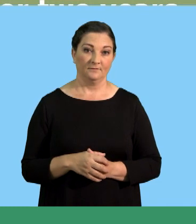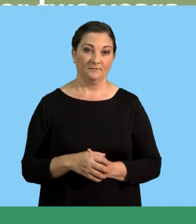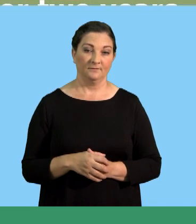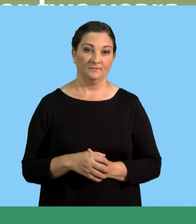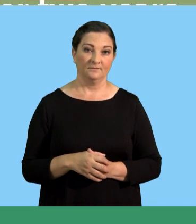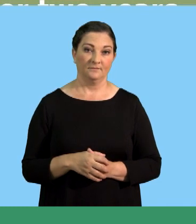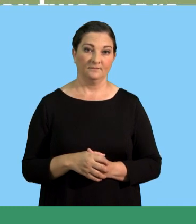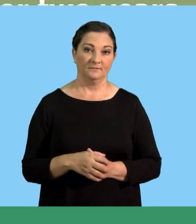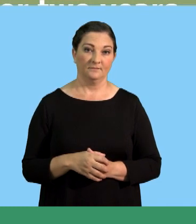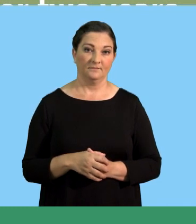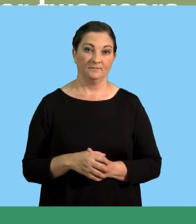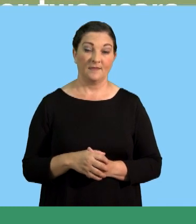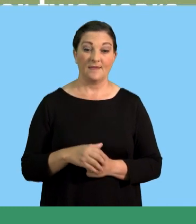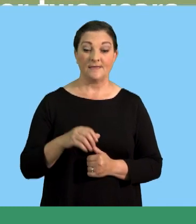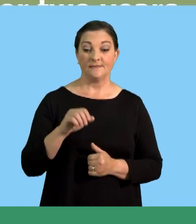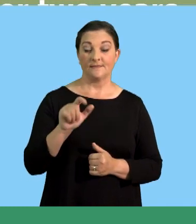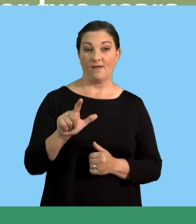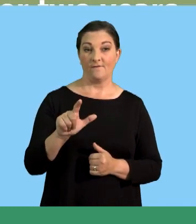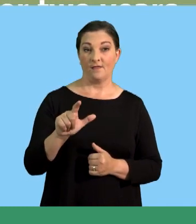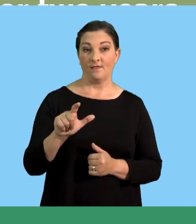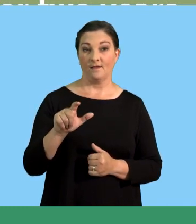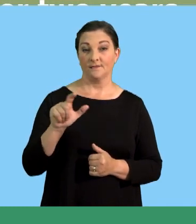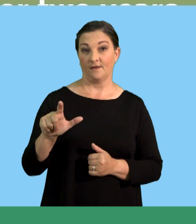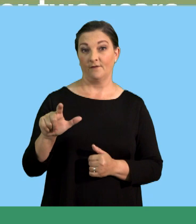What is the answer there? The answer is